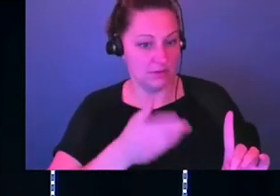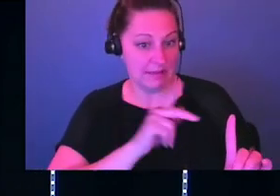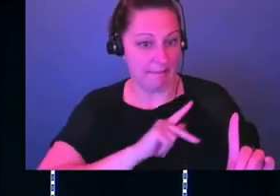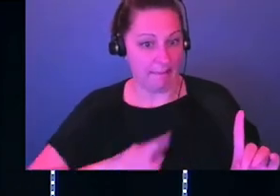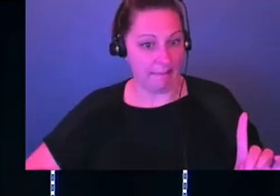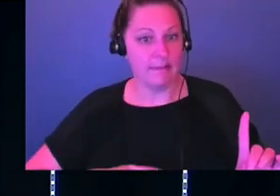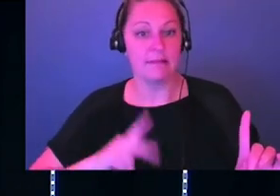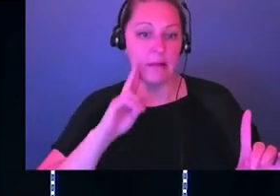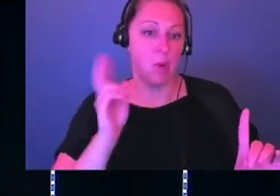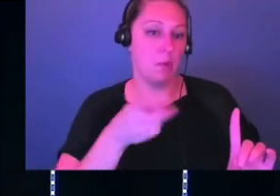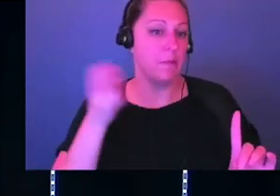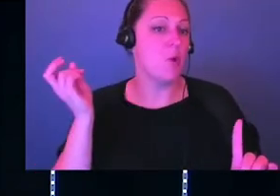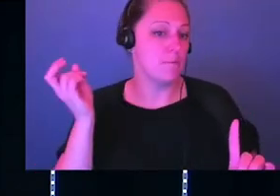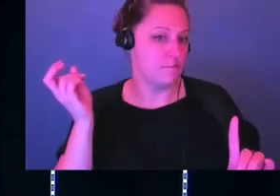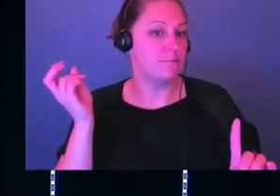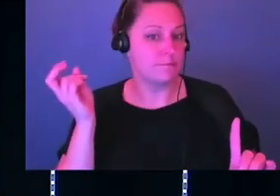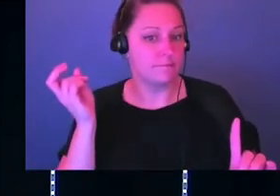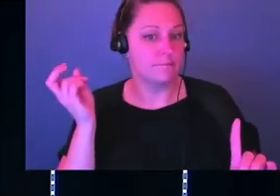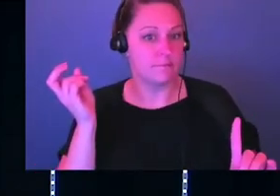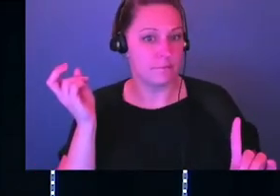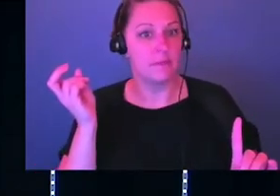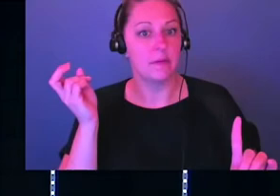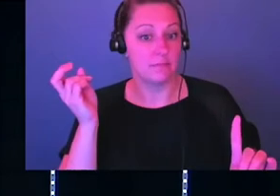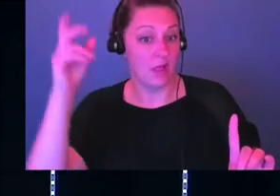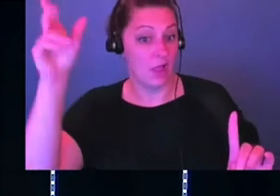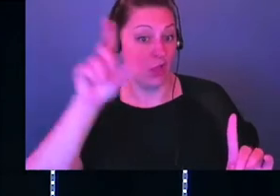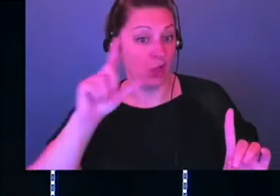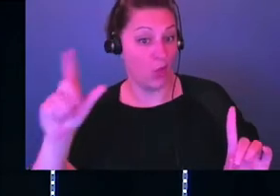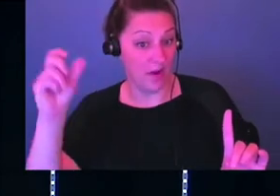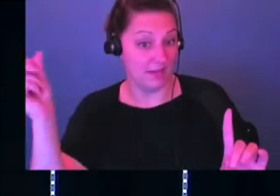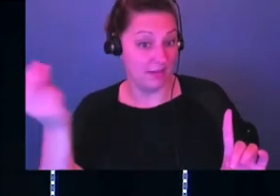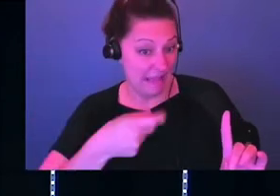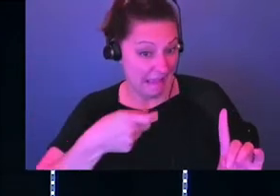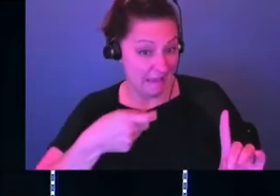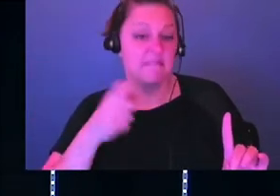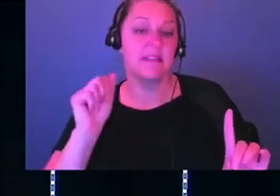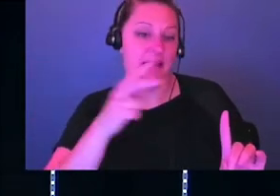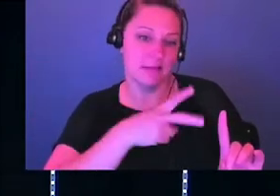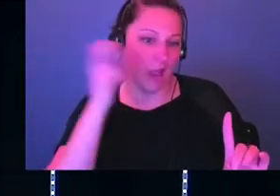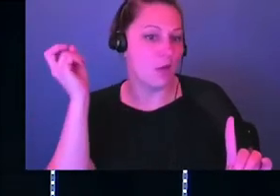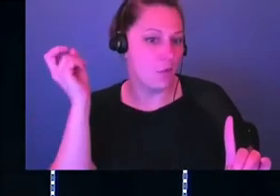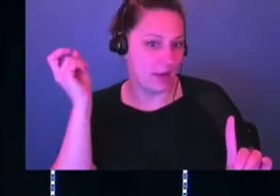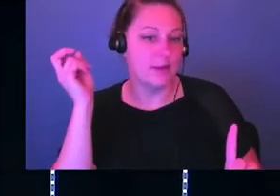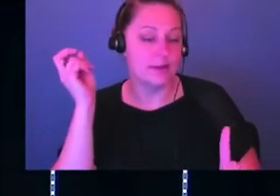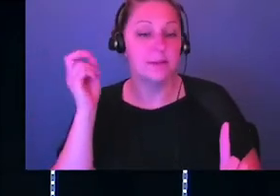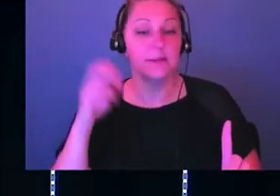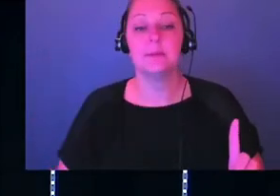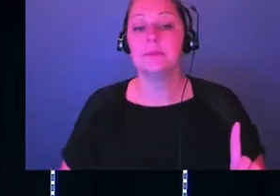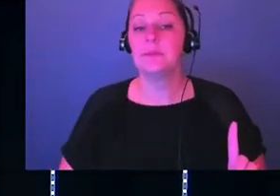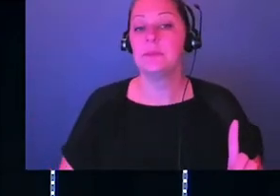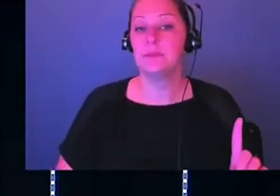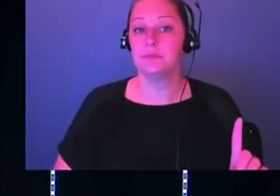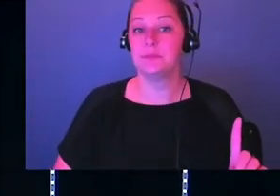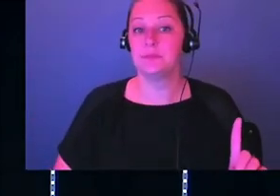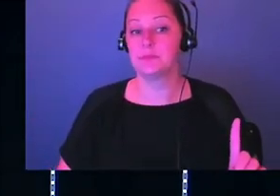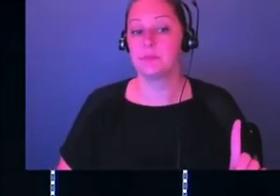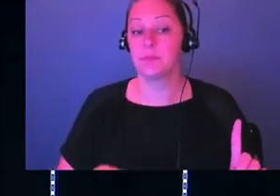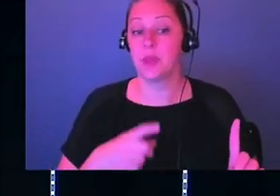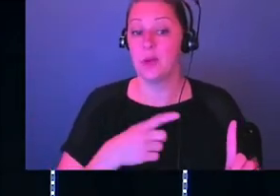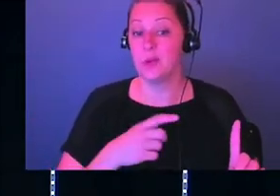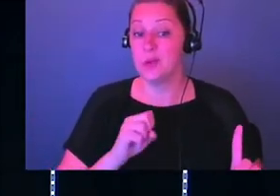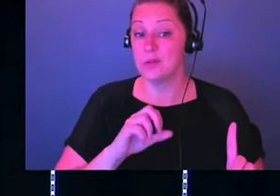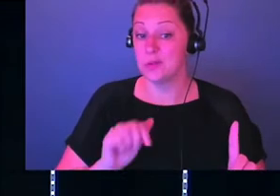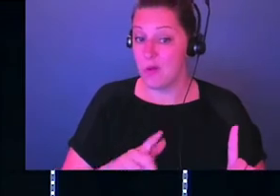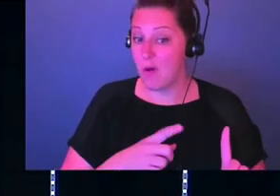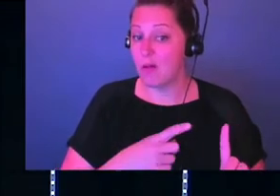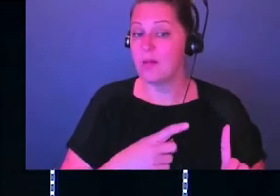And I got, I got to remove that now, right? The Lord give it, the Lord take away. Come on. So he placed it on him. He takes it back. And this is what happened is Saul is, he's,